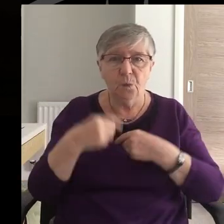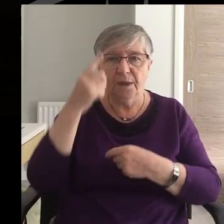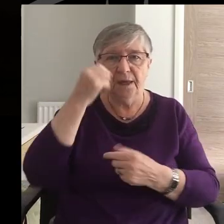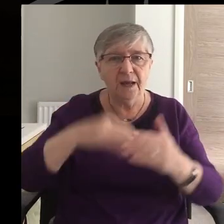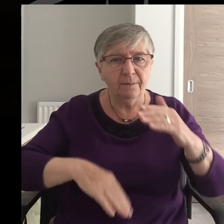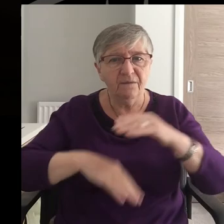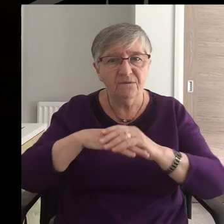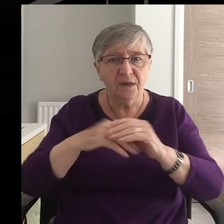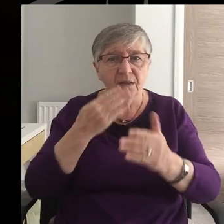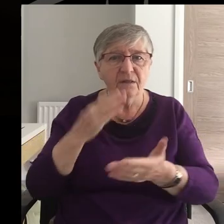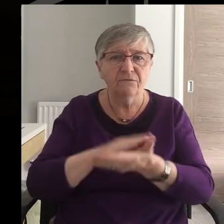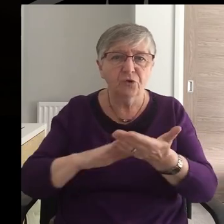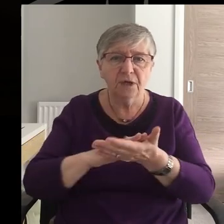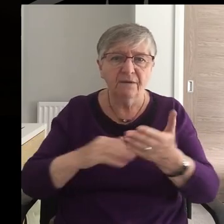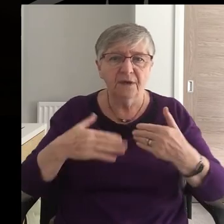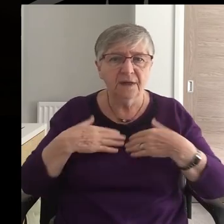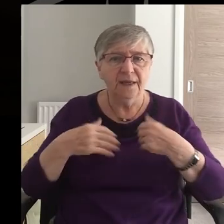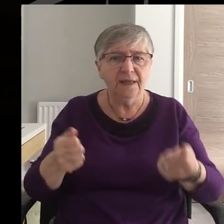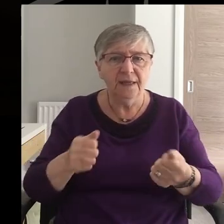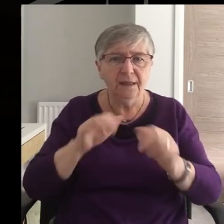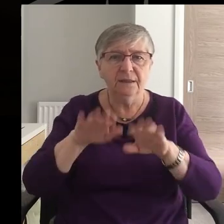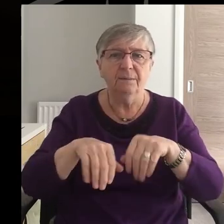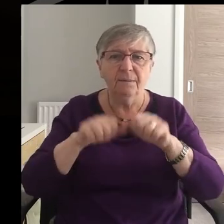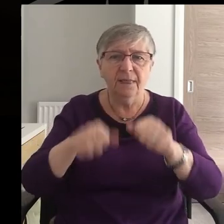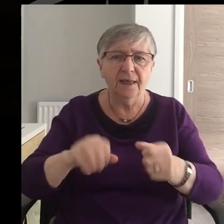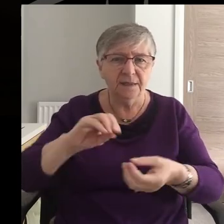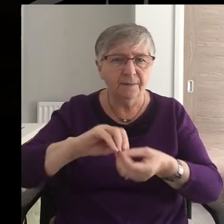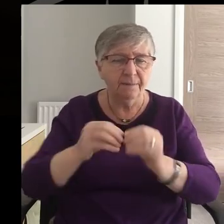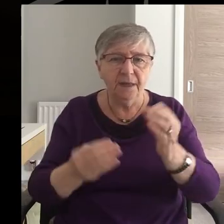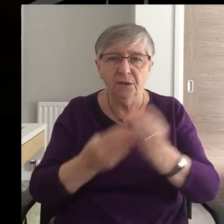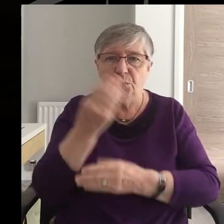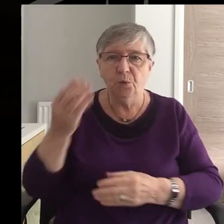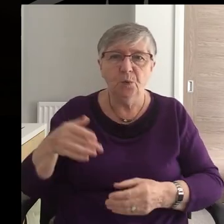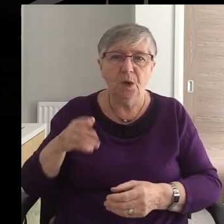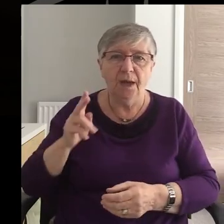And forgiven Healed Blessed And made new again